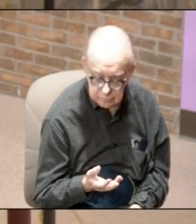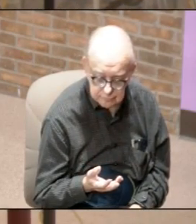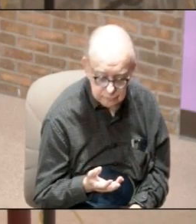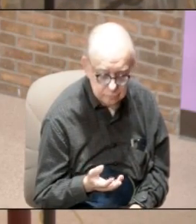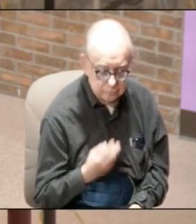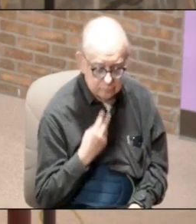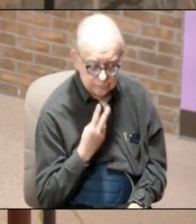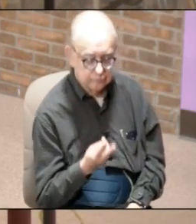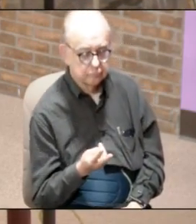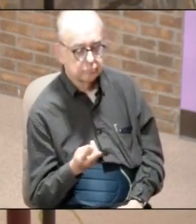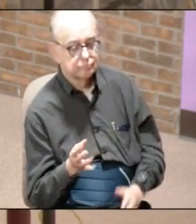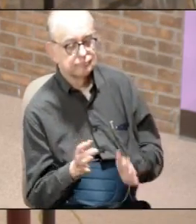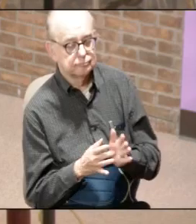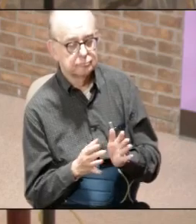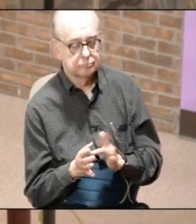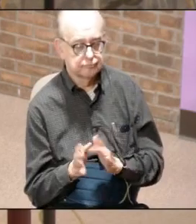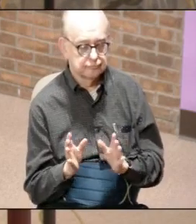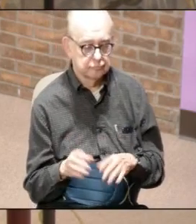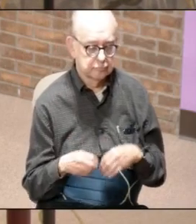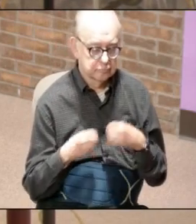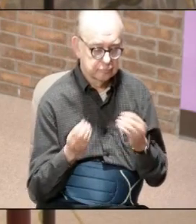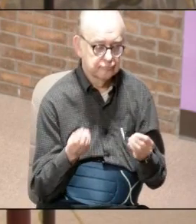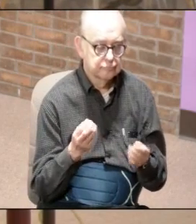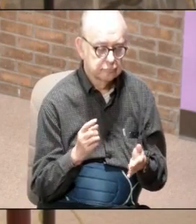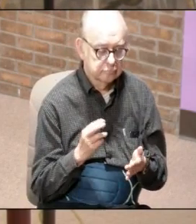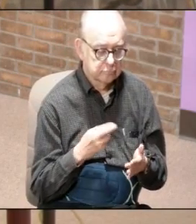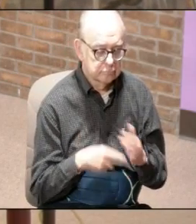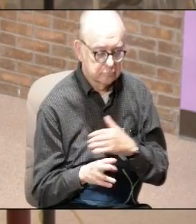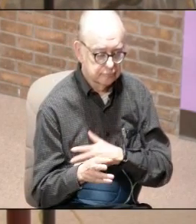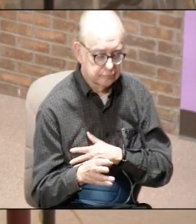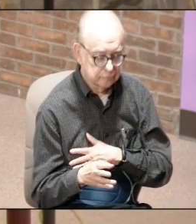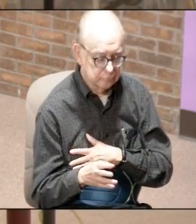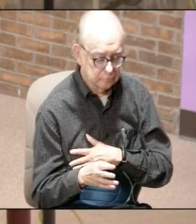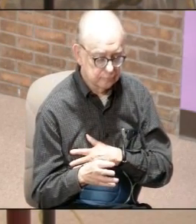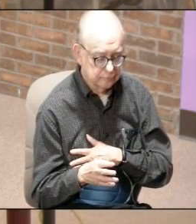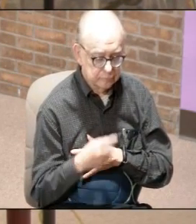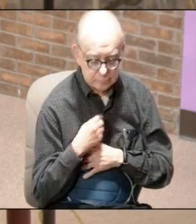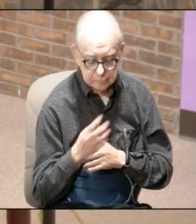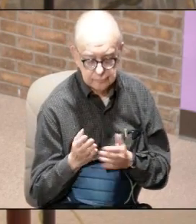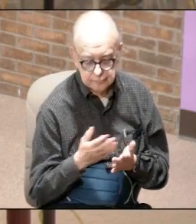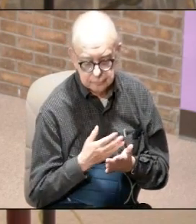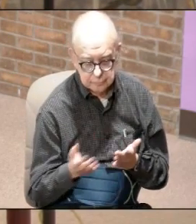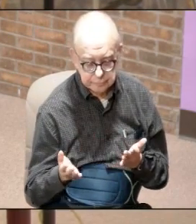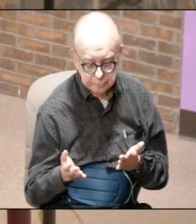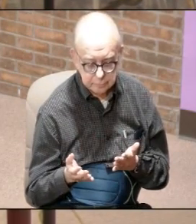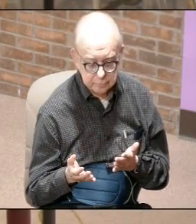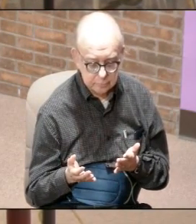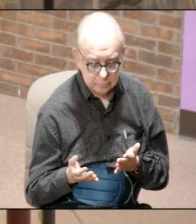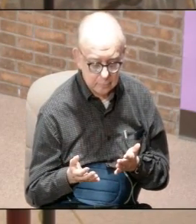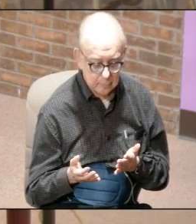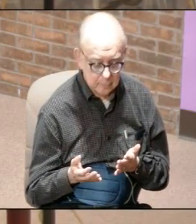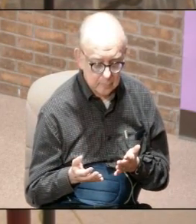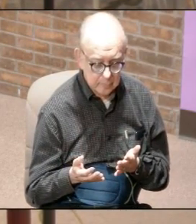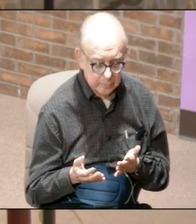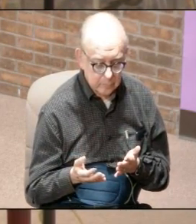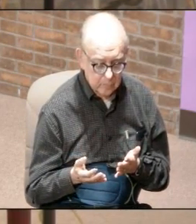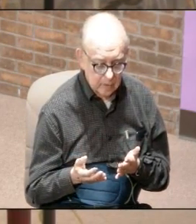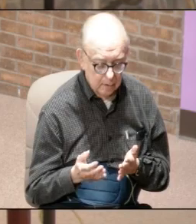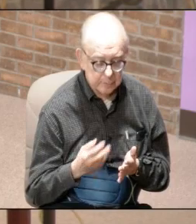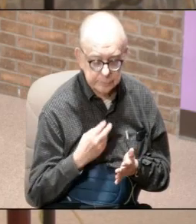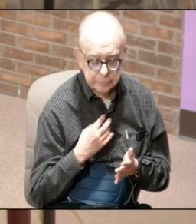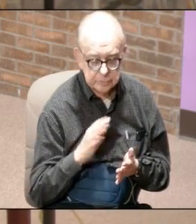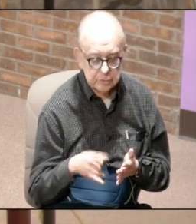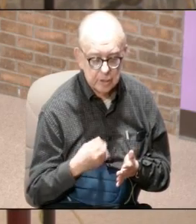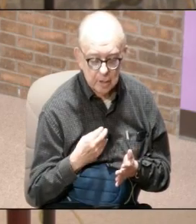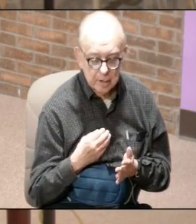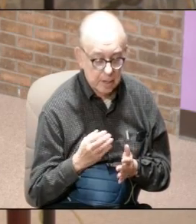the voice of Jesus Jesus is giving the revelation he's heard let me say this to y'all he's he is very familiar with